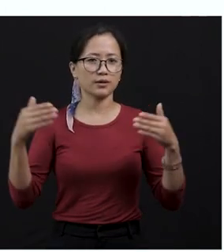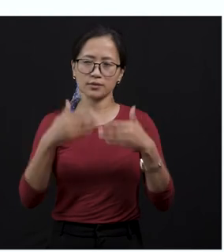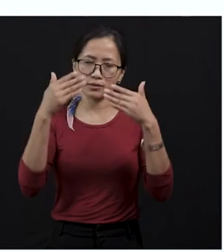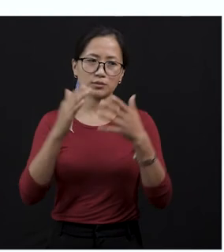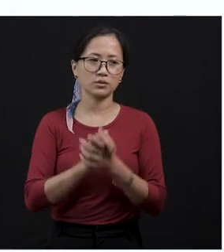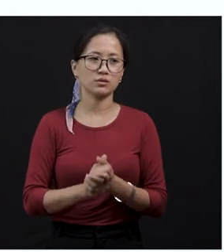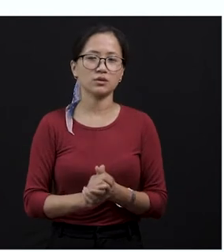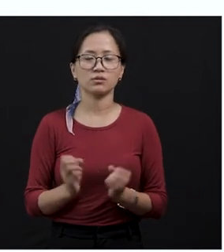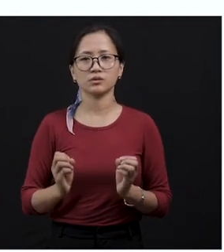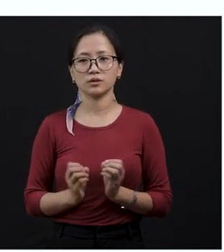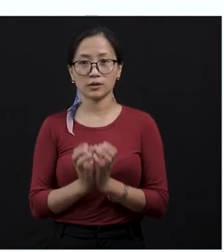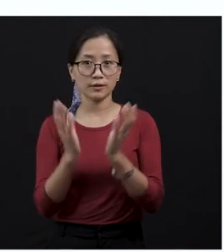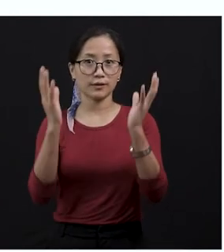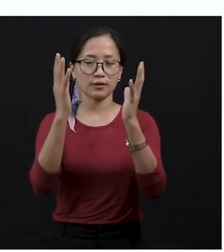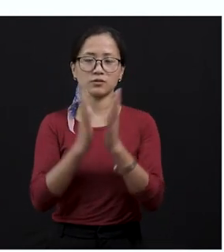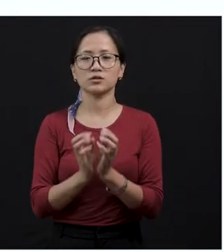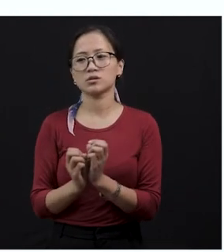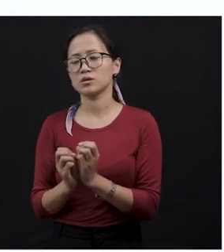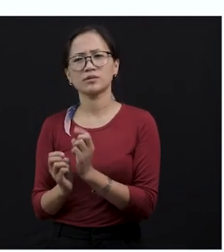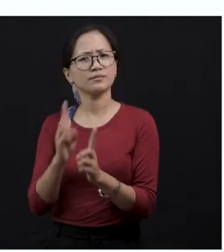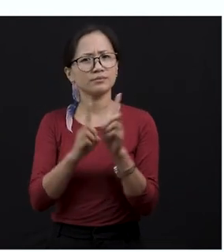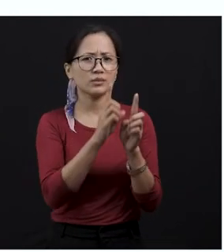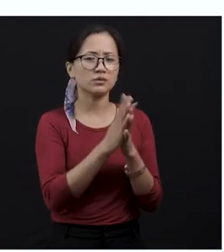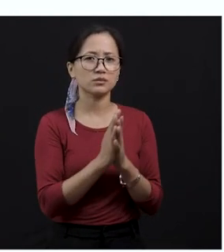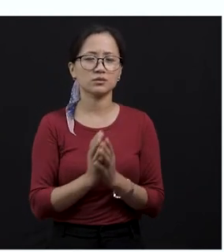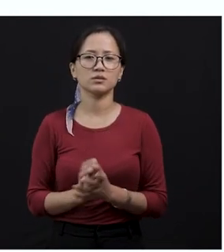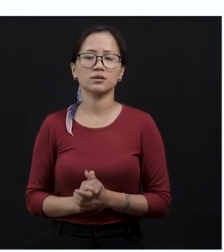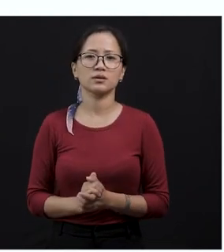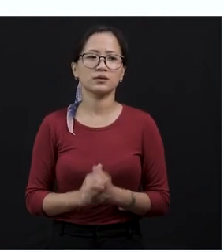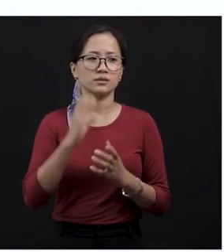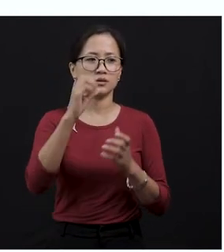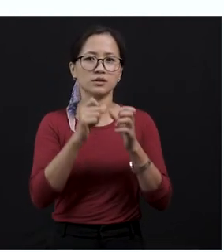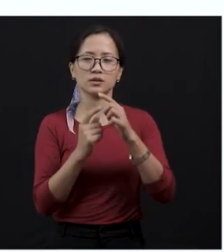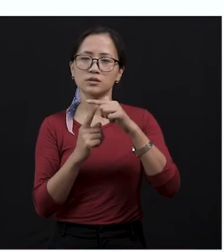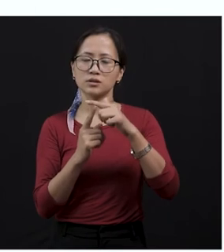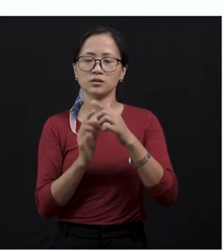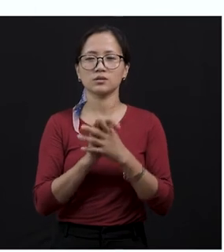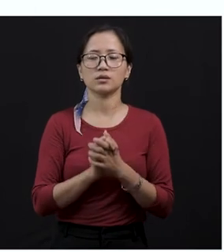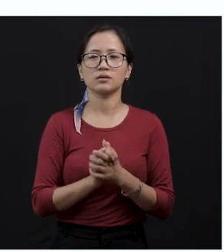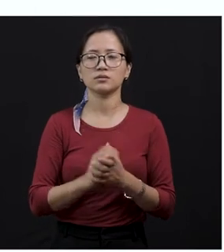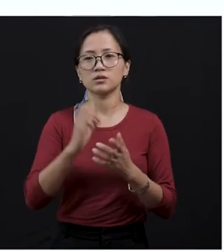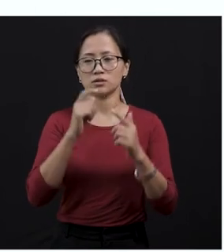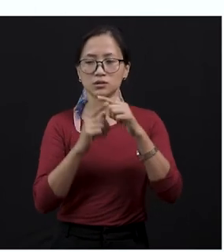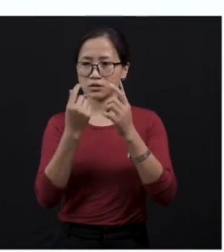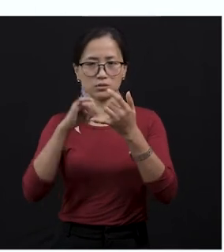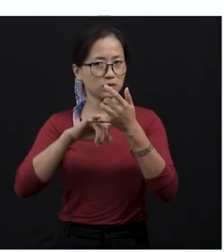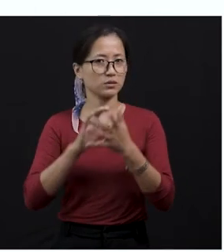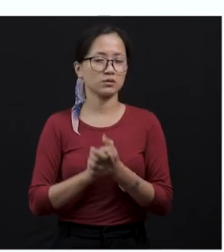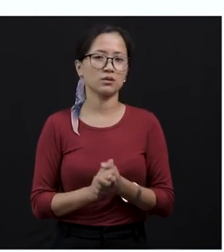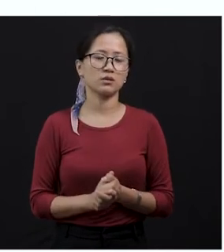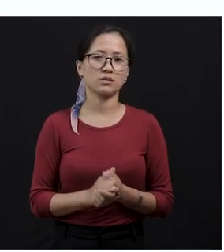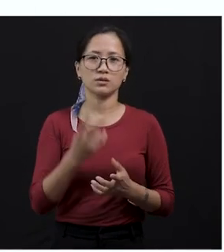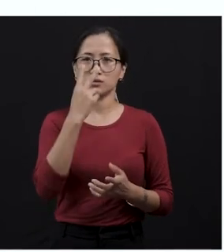was a cactus bush near the battleground. Let's say the battlefield, okay? Imagine that there was a battlefield and then the